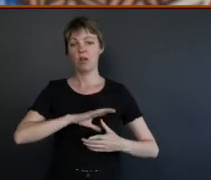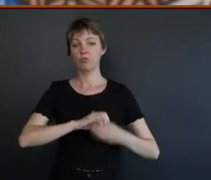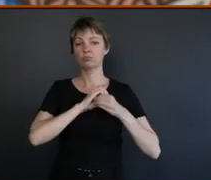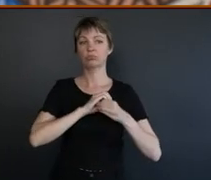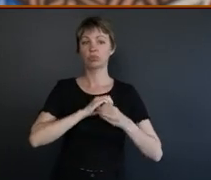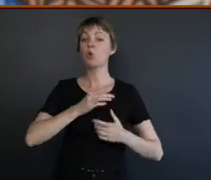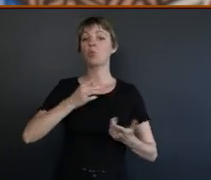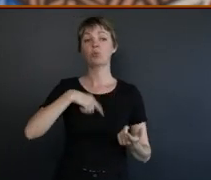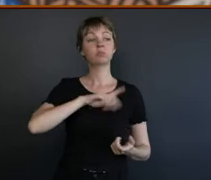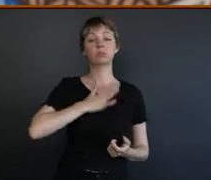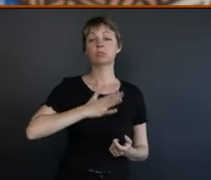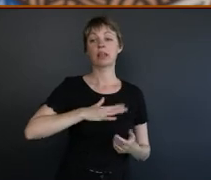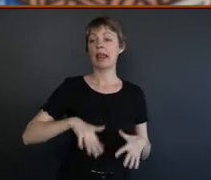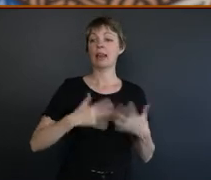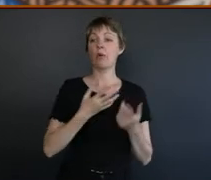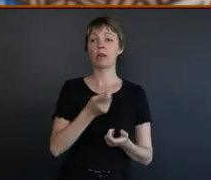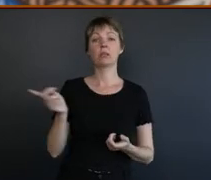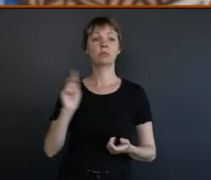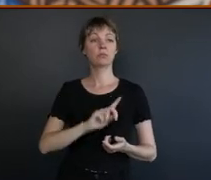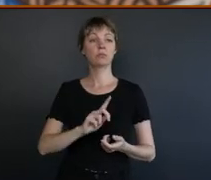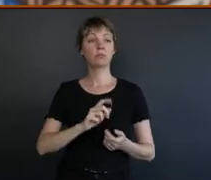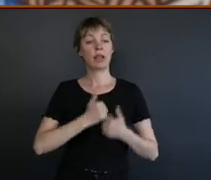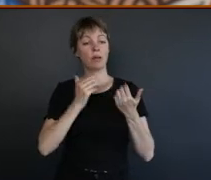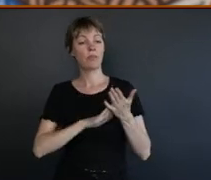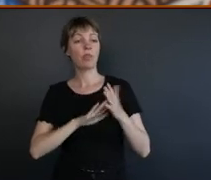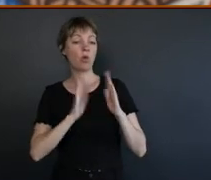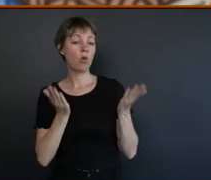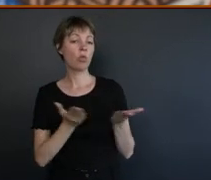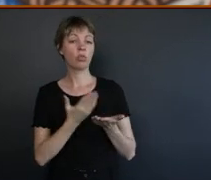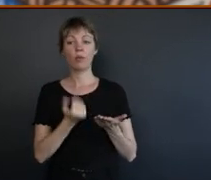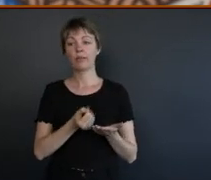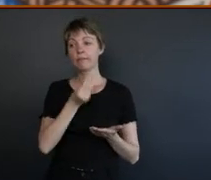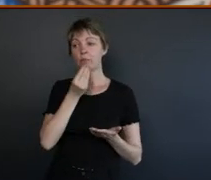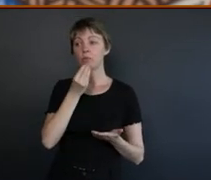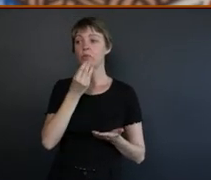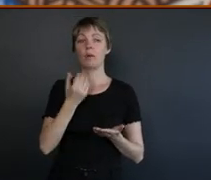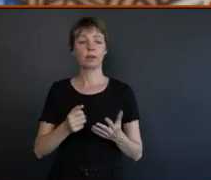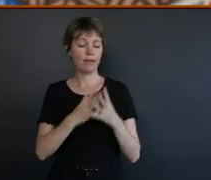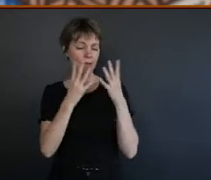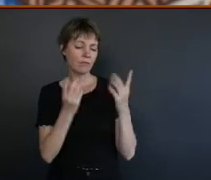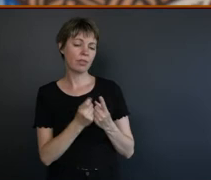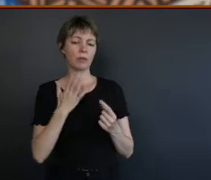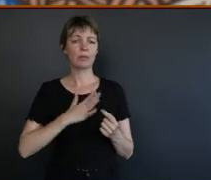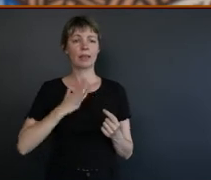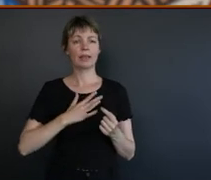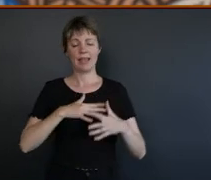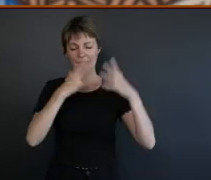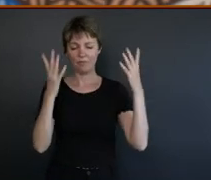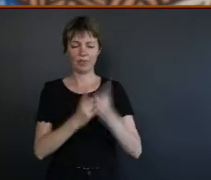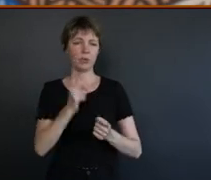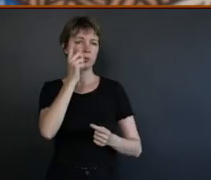We didn't need no one. Because our Mother Earth had honey, we had our food. Everything was so possible.